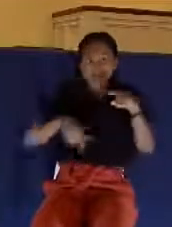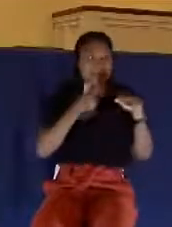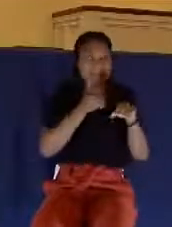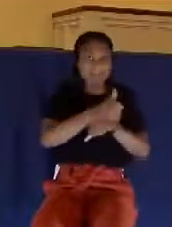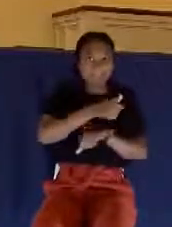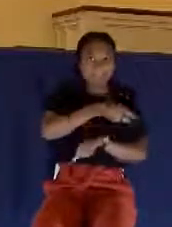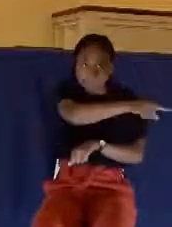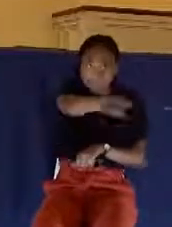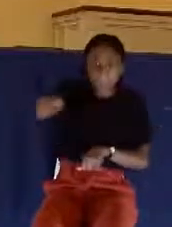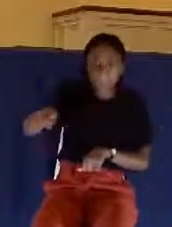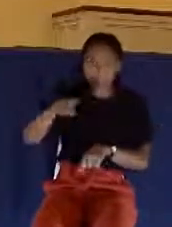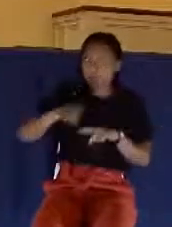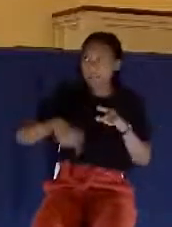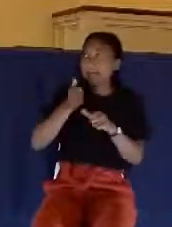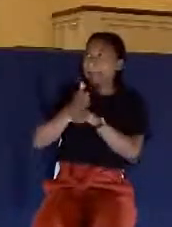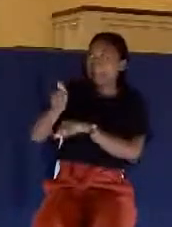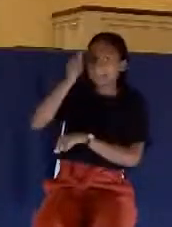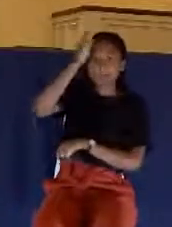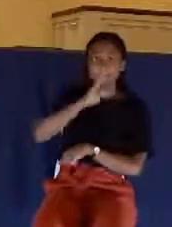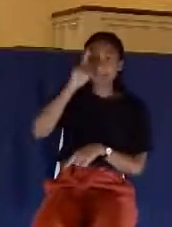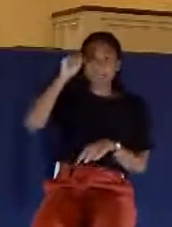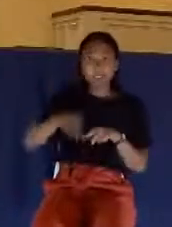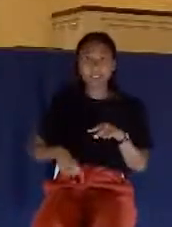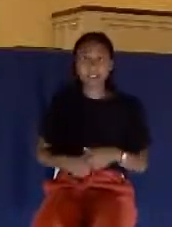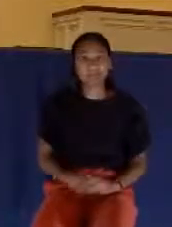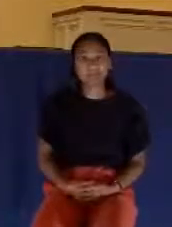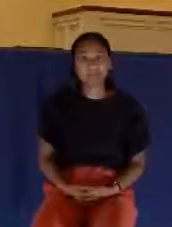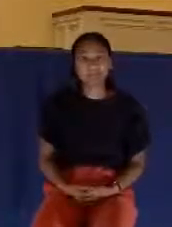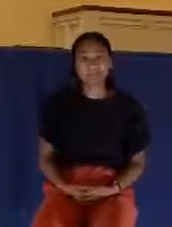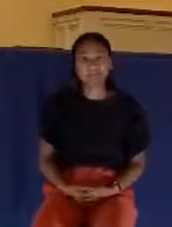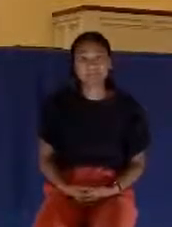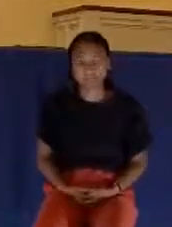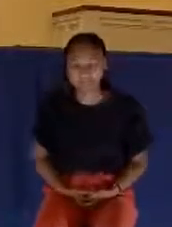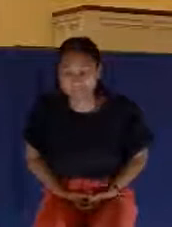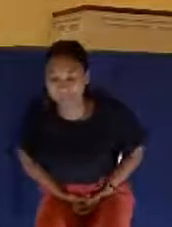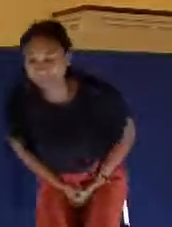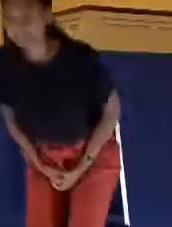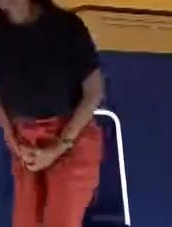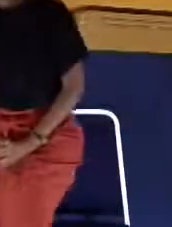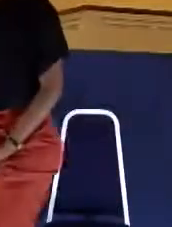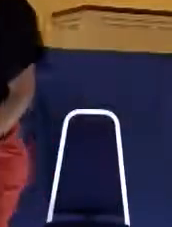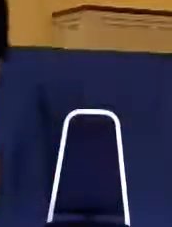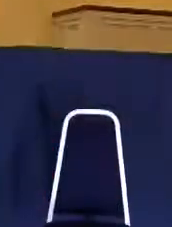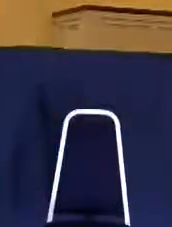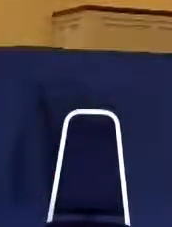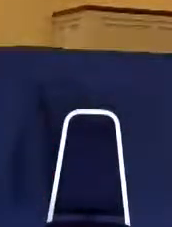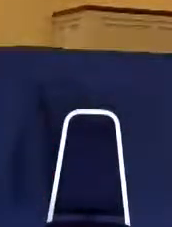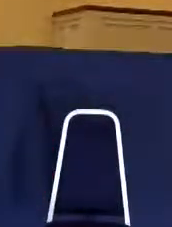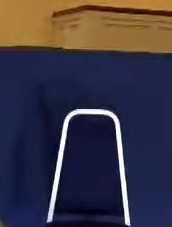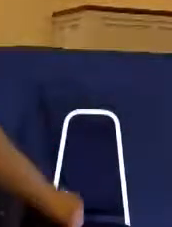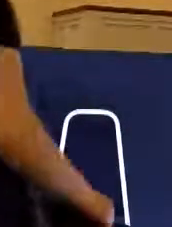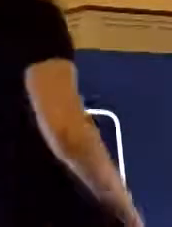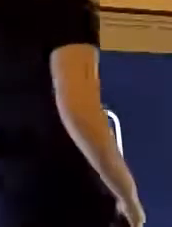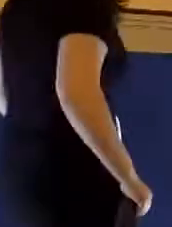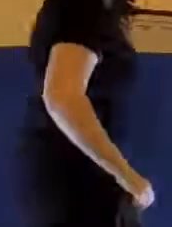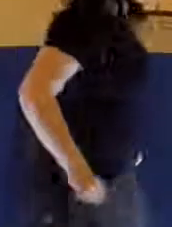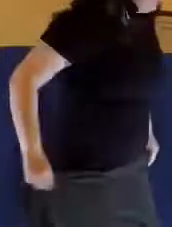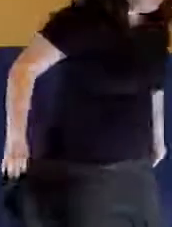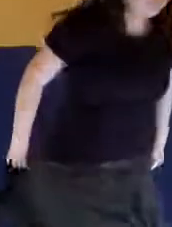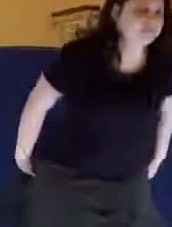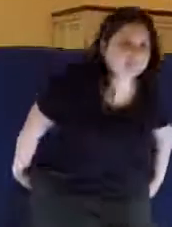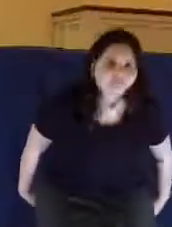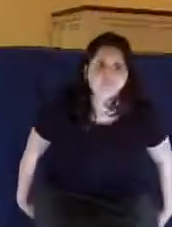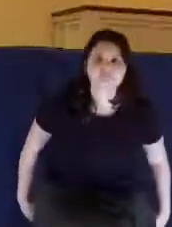You can't blame God. So where does temptation come from? Well, secondly, James looks